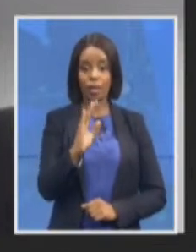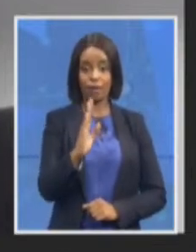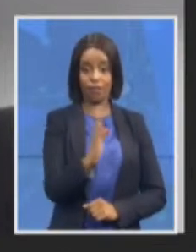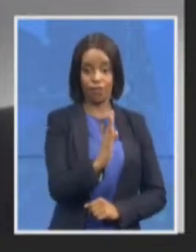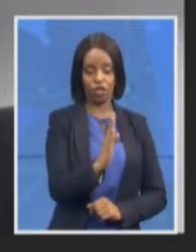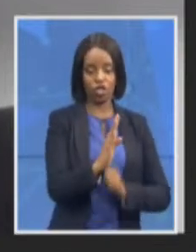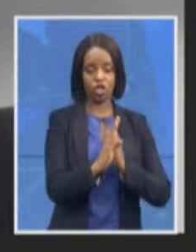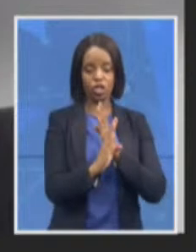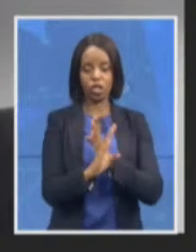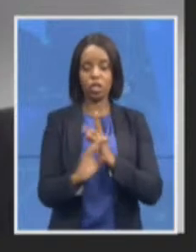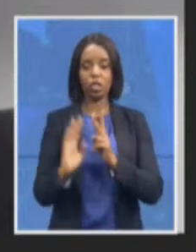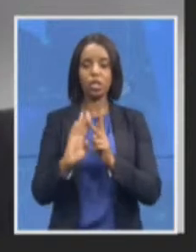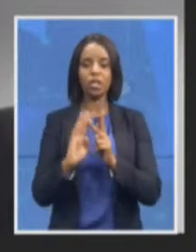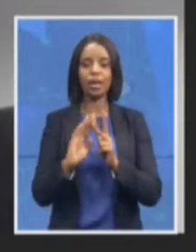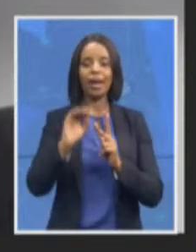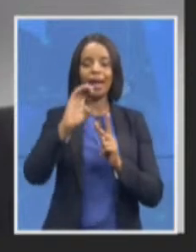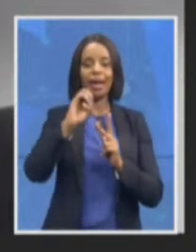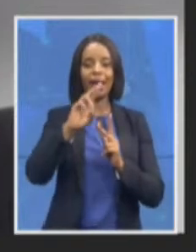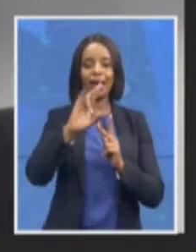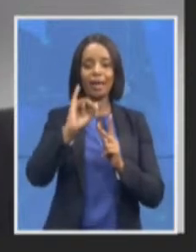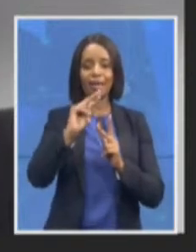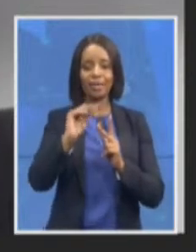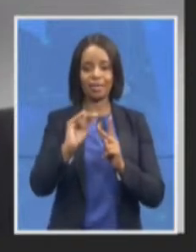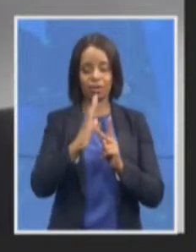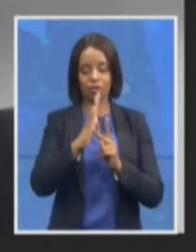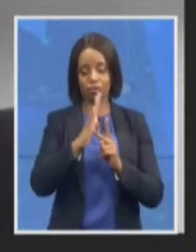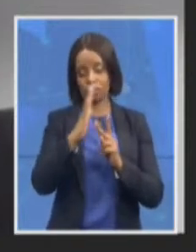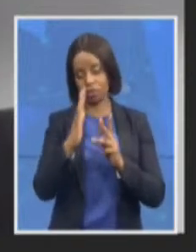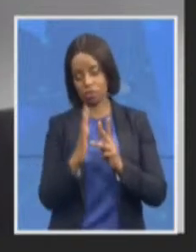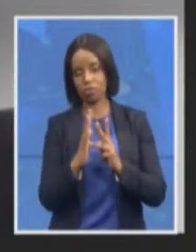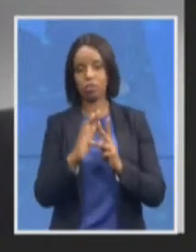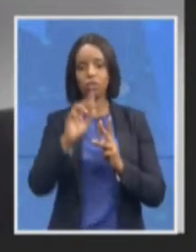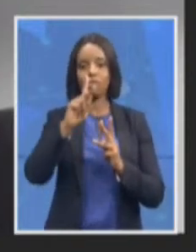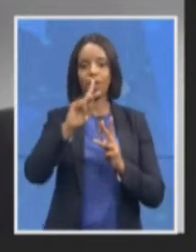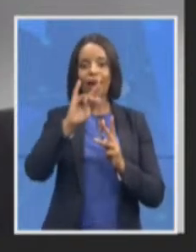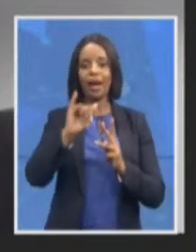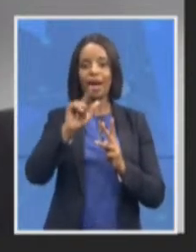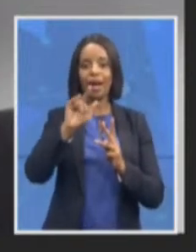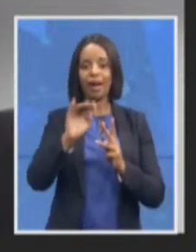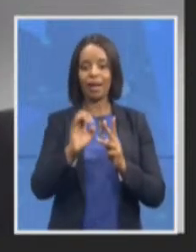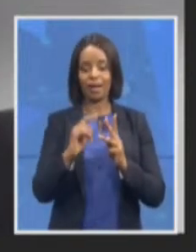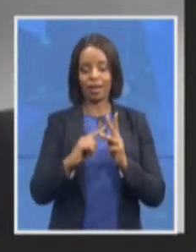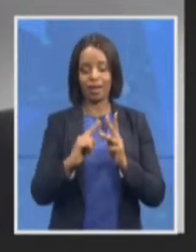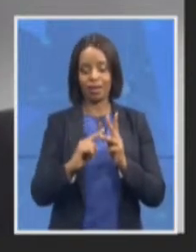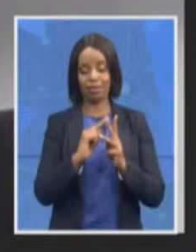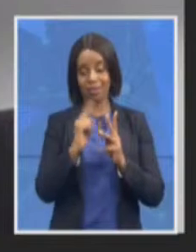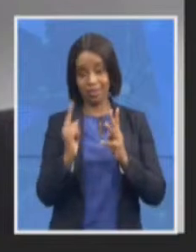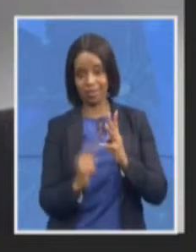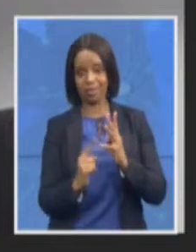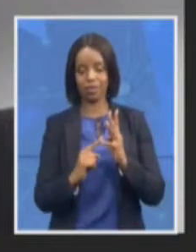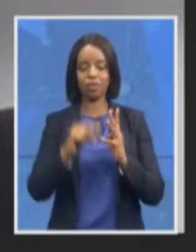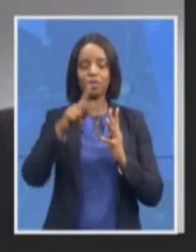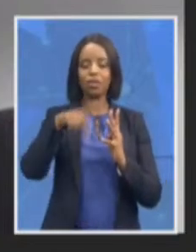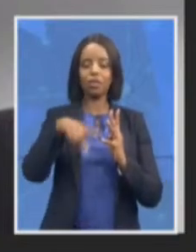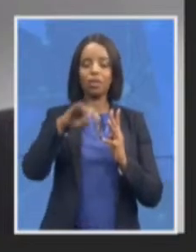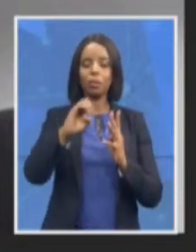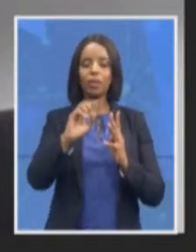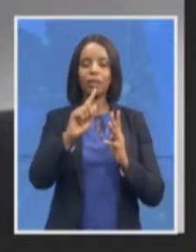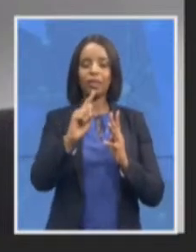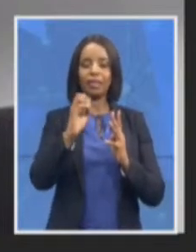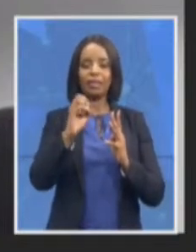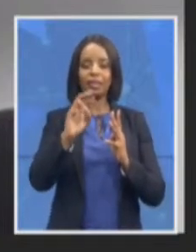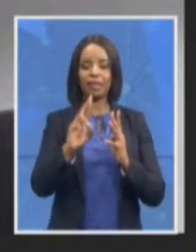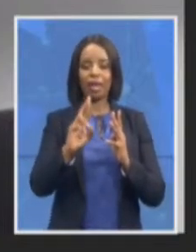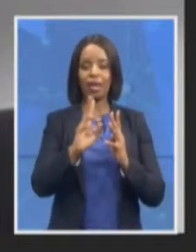Cowen after Kyle it will be Peter Dutoy and this is all from News